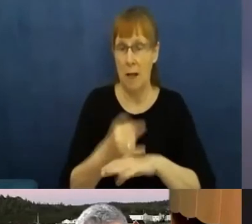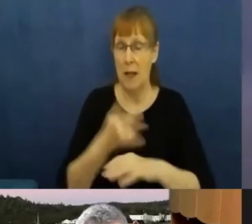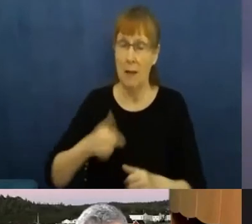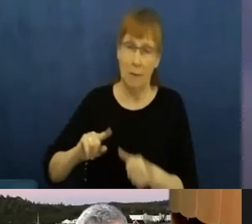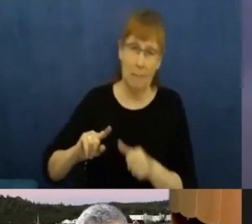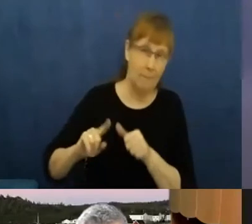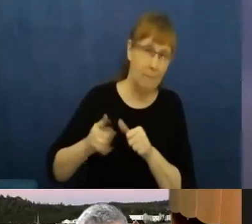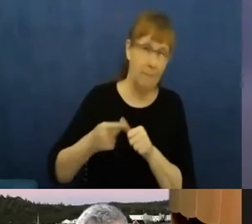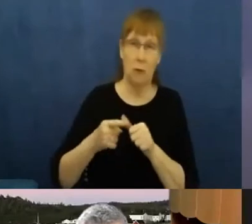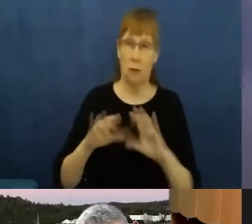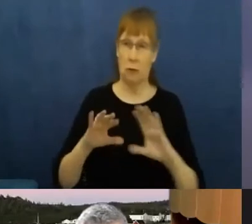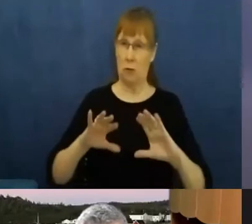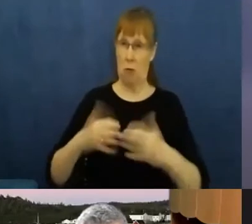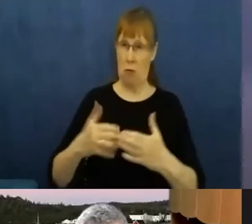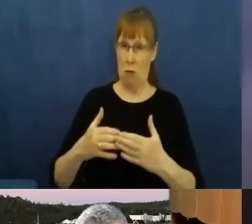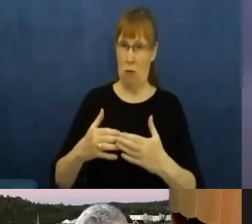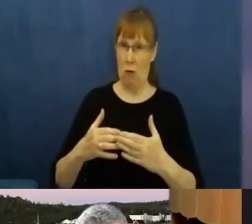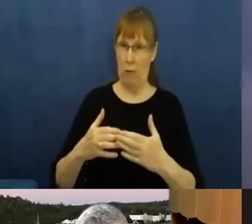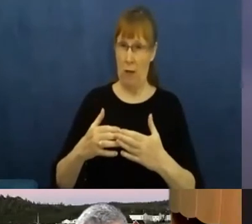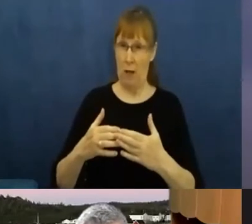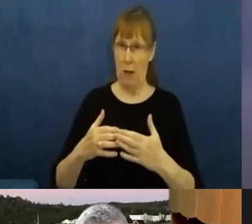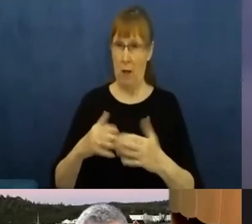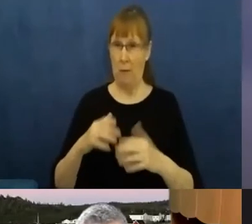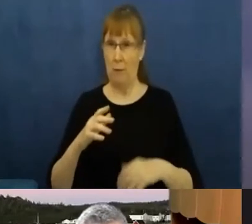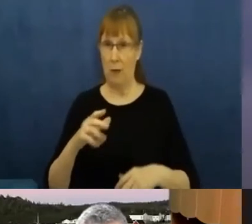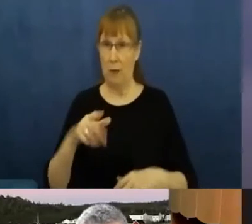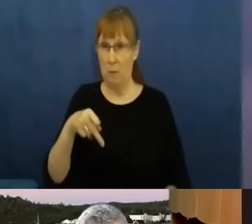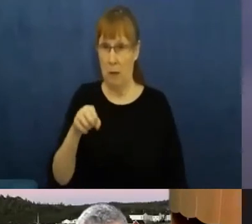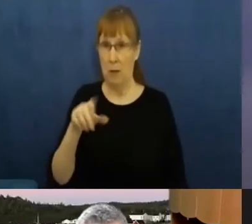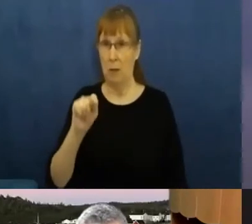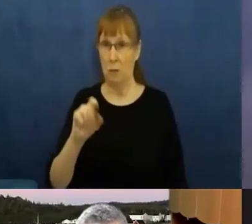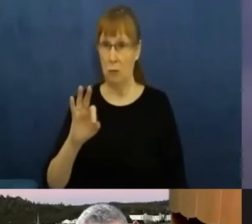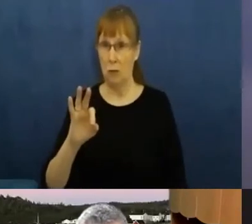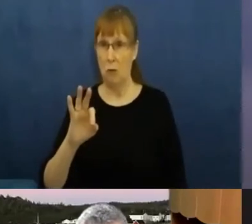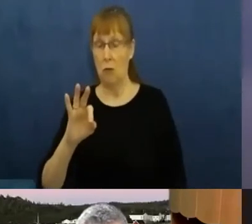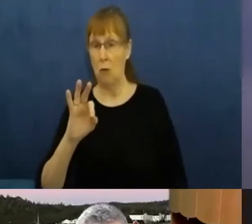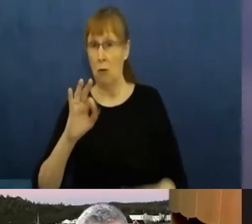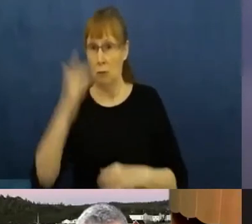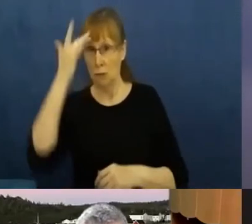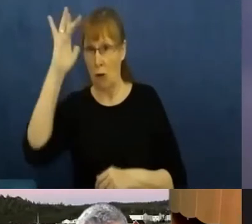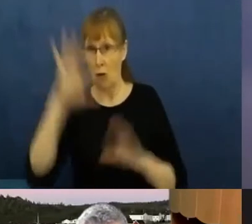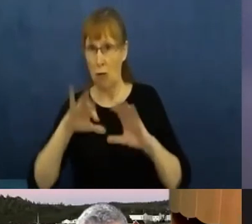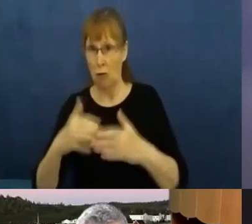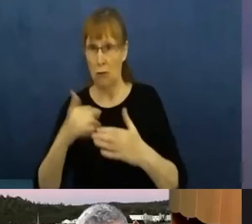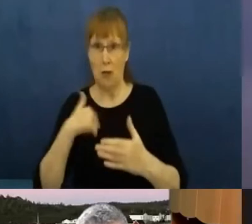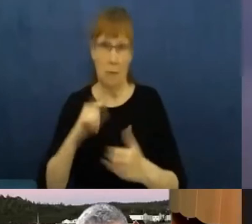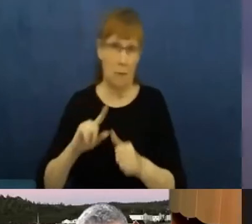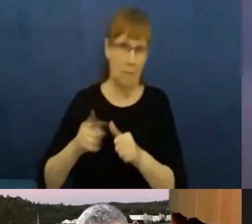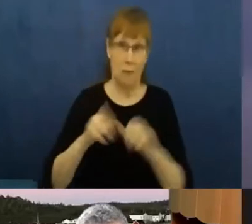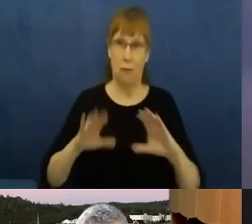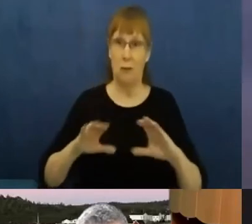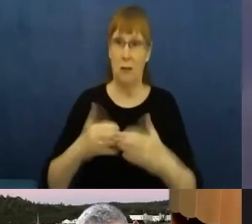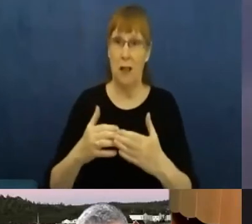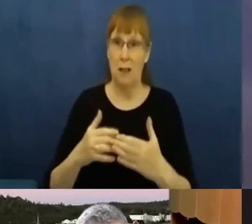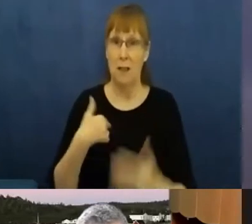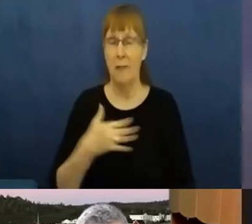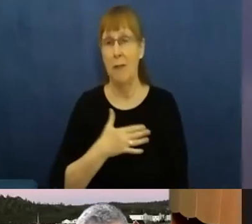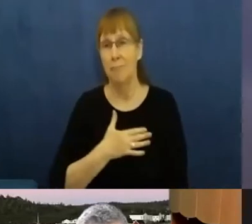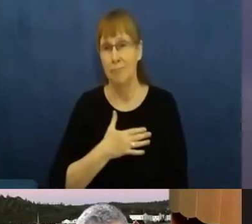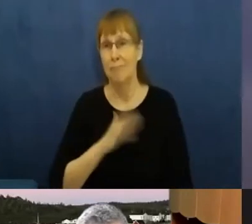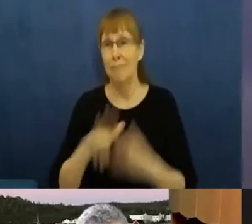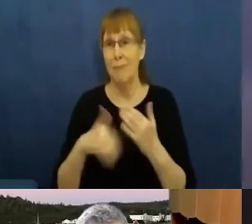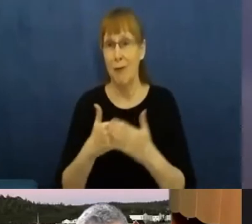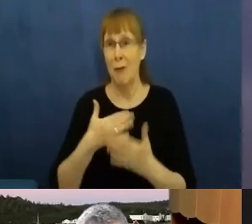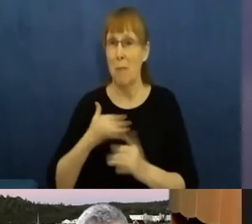of the Trudeau scholars and have a very special spot in my heart for all of my fellow scholars as we